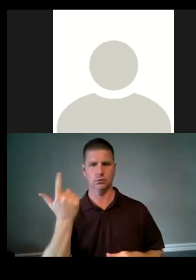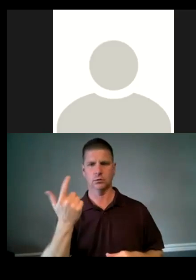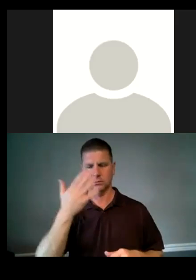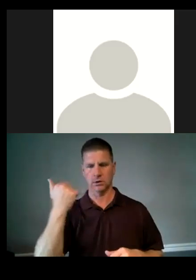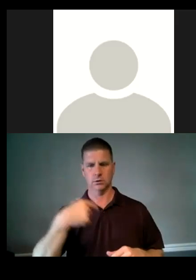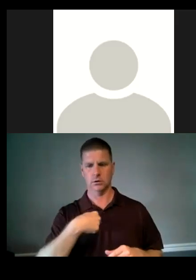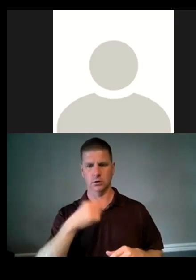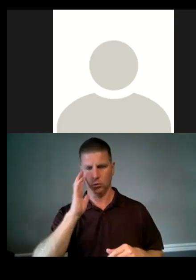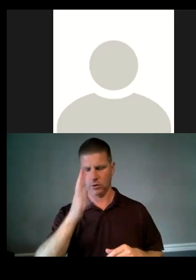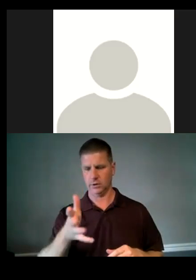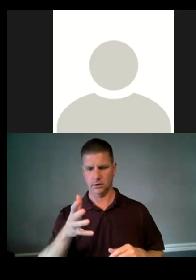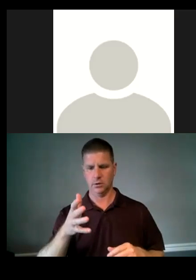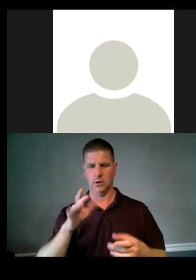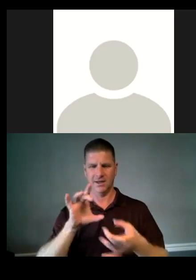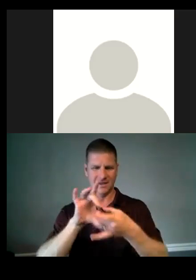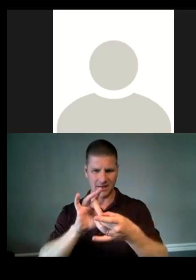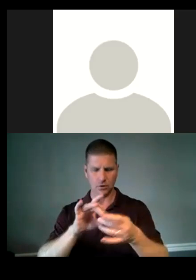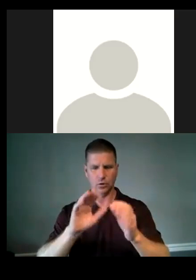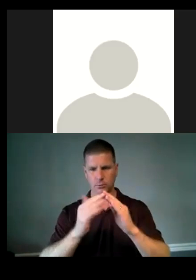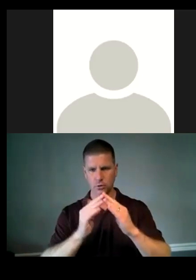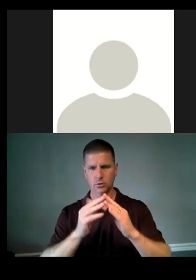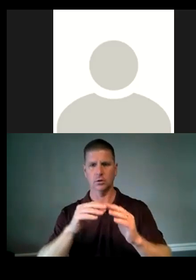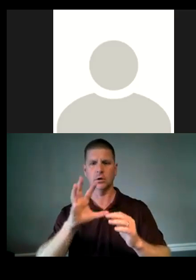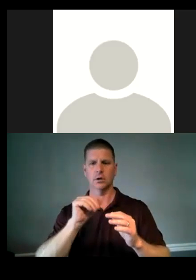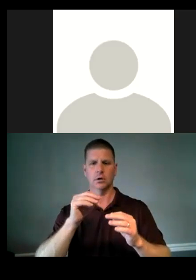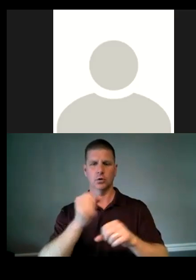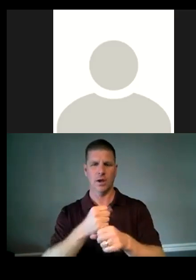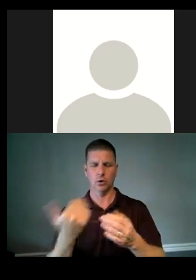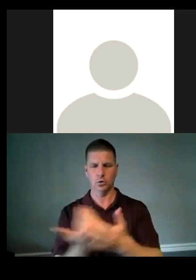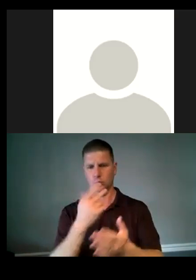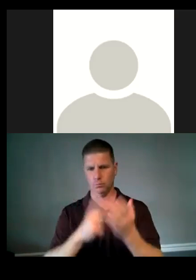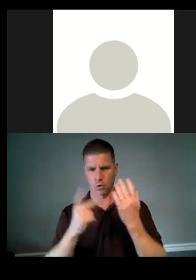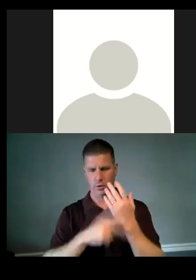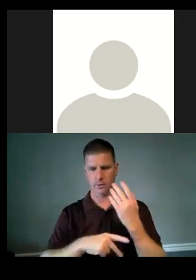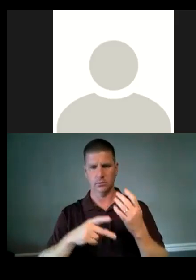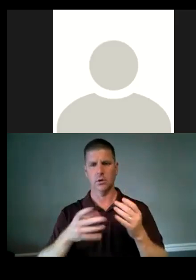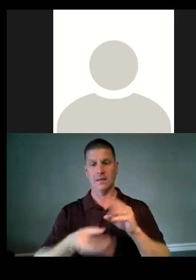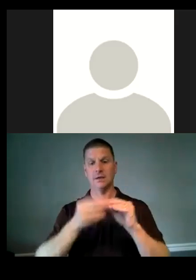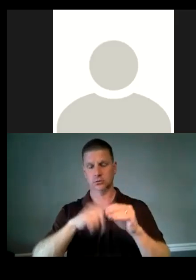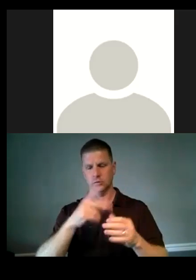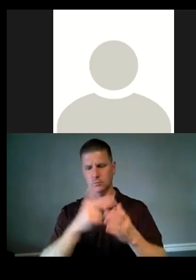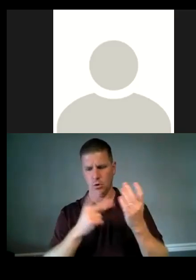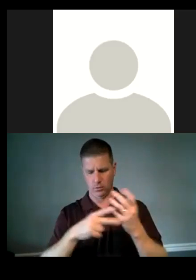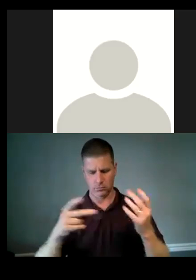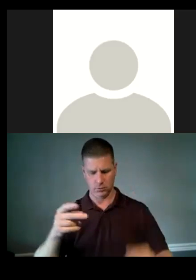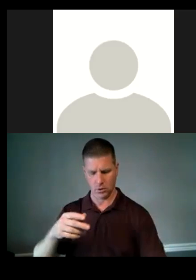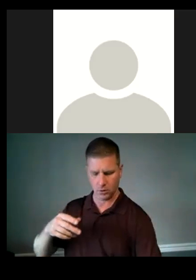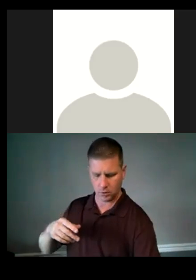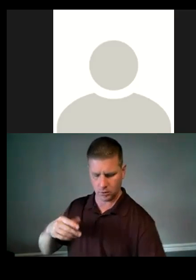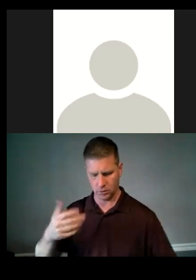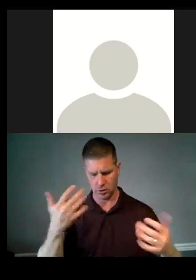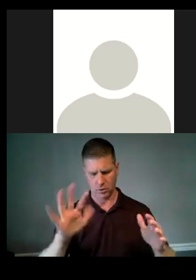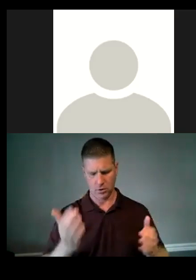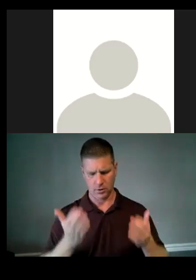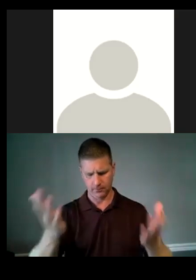we're going to be connecting the community and creating new programs, additional to the programs that Casa already offering. And